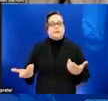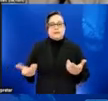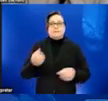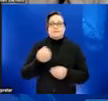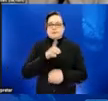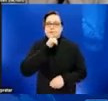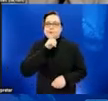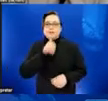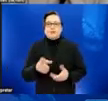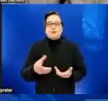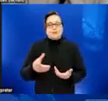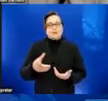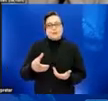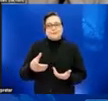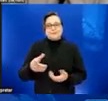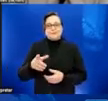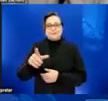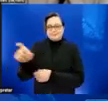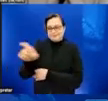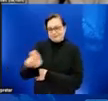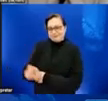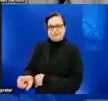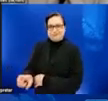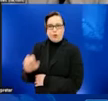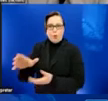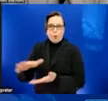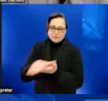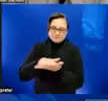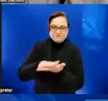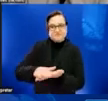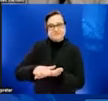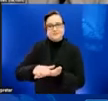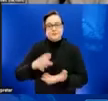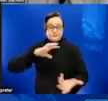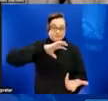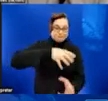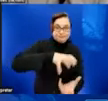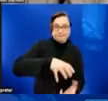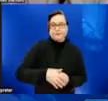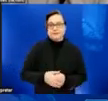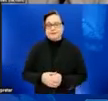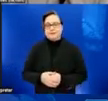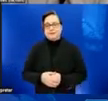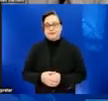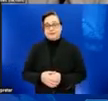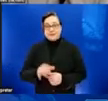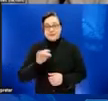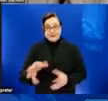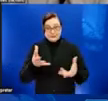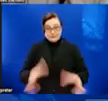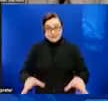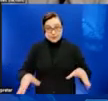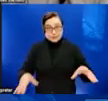infection in the home if they are living in a shared space. And would, would highly encourage anybody who has monkeypox, excuse me,